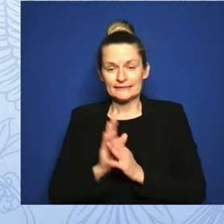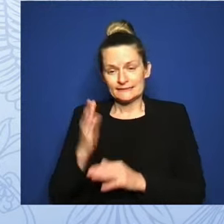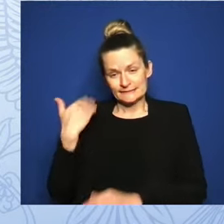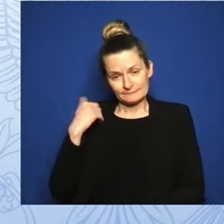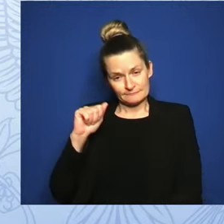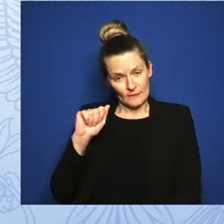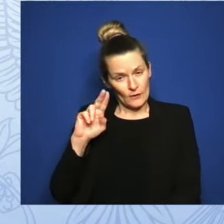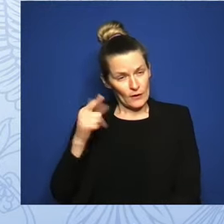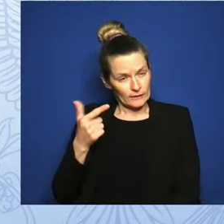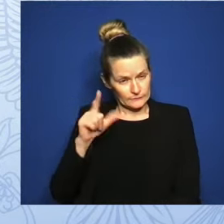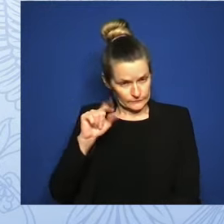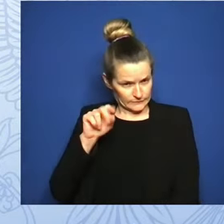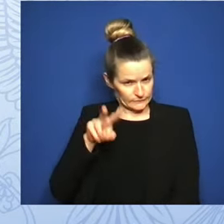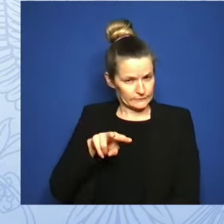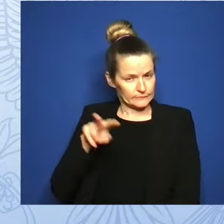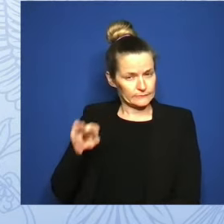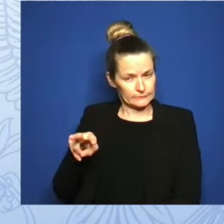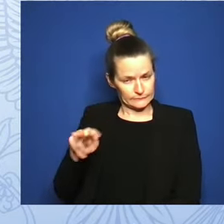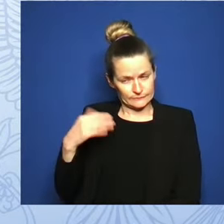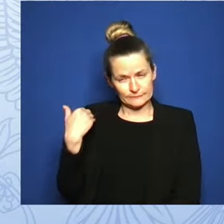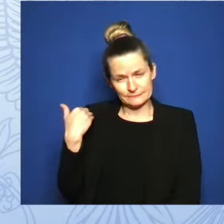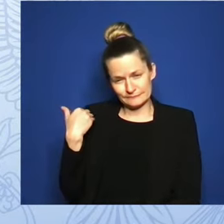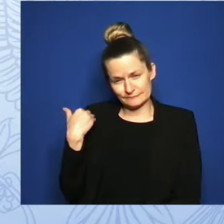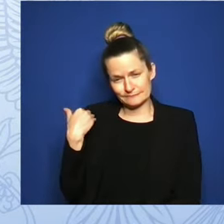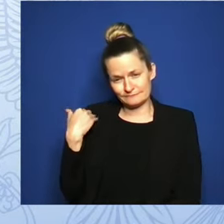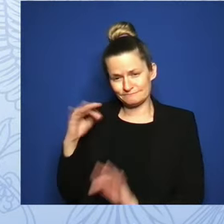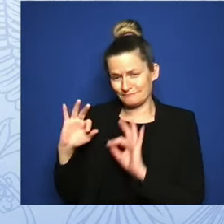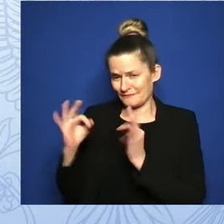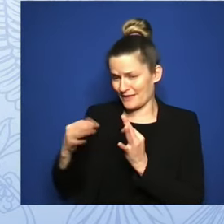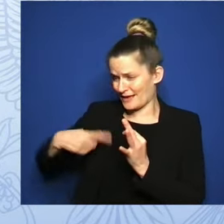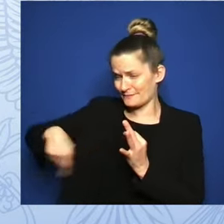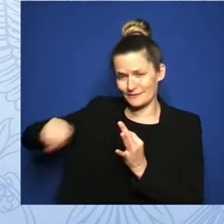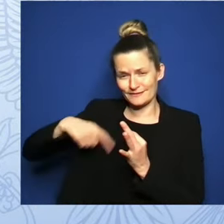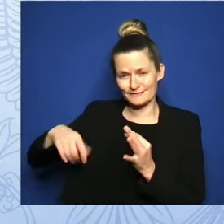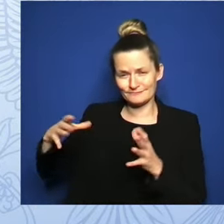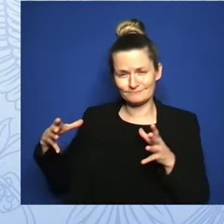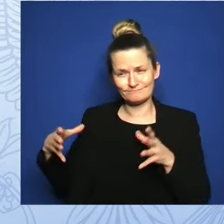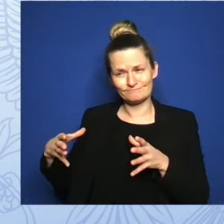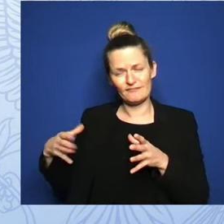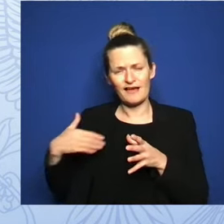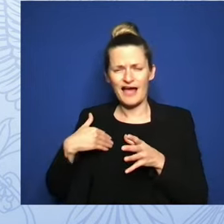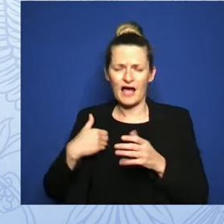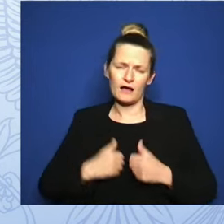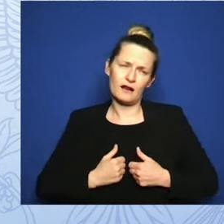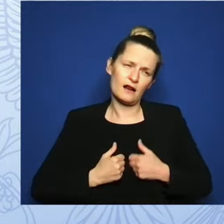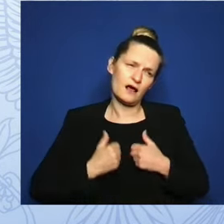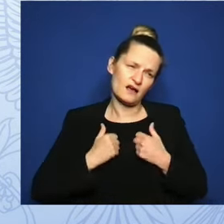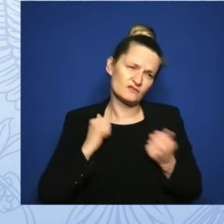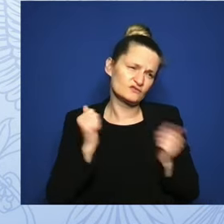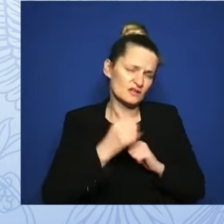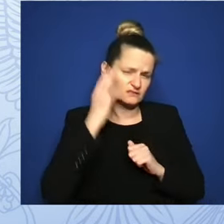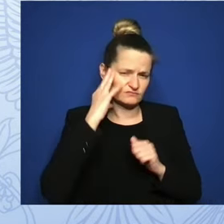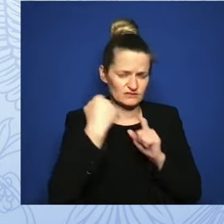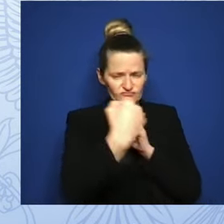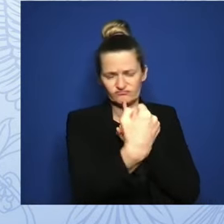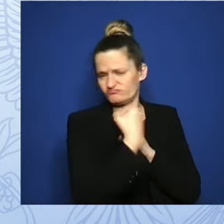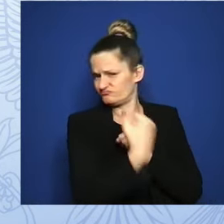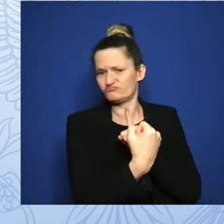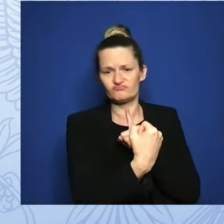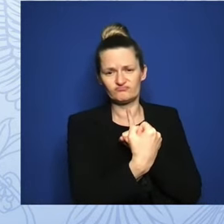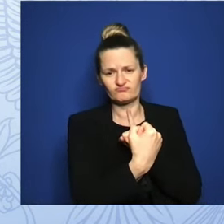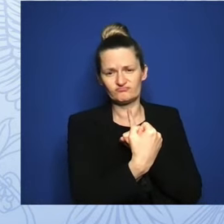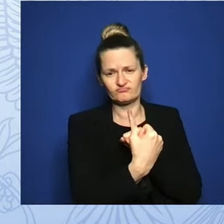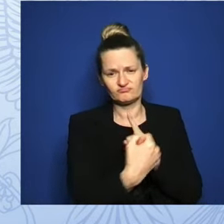very life-altering experience. When I was 10 weeks pregnant, I received devastating news about our much-wanted